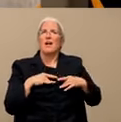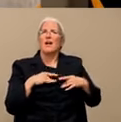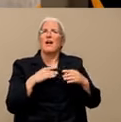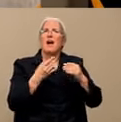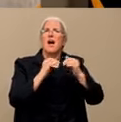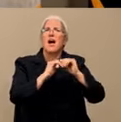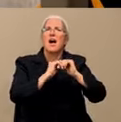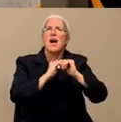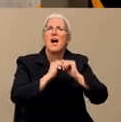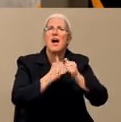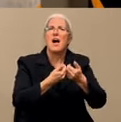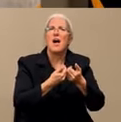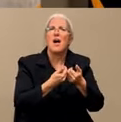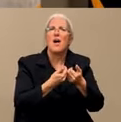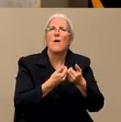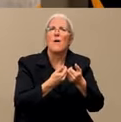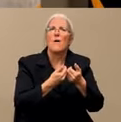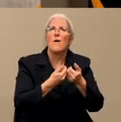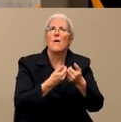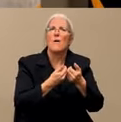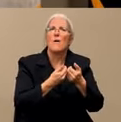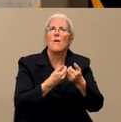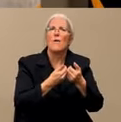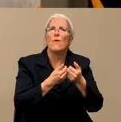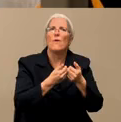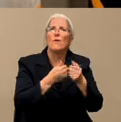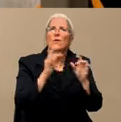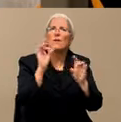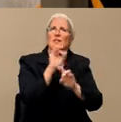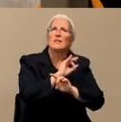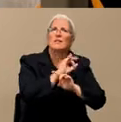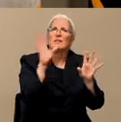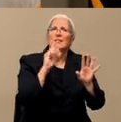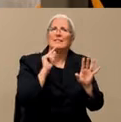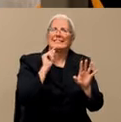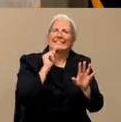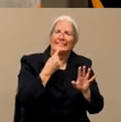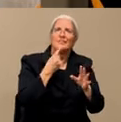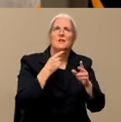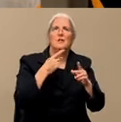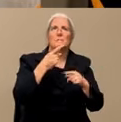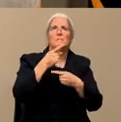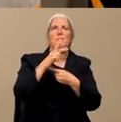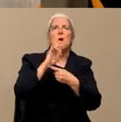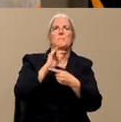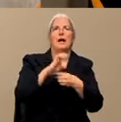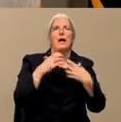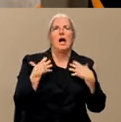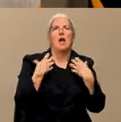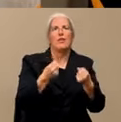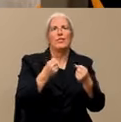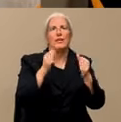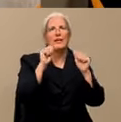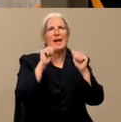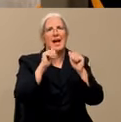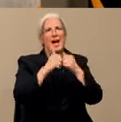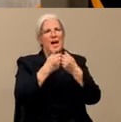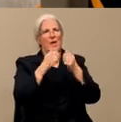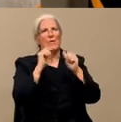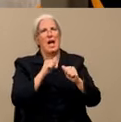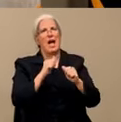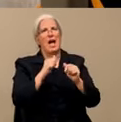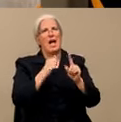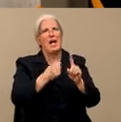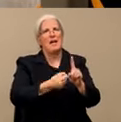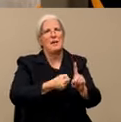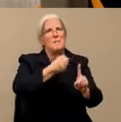overall is public health looking at how this could potentially be in the community? How significant of an impact do you think this could